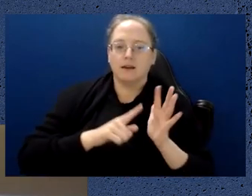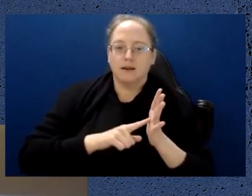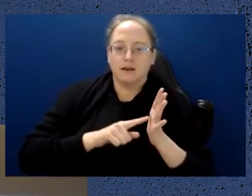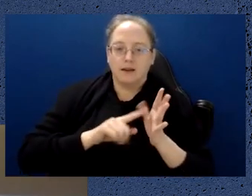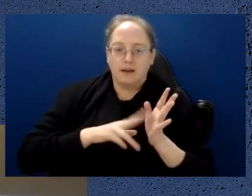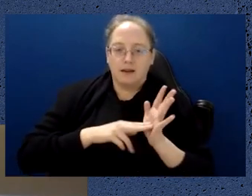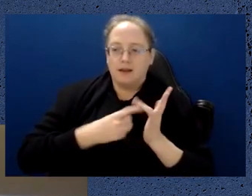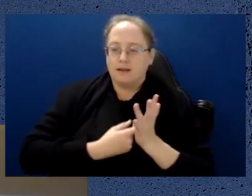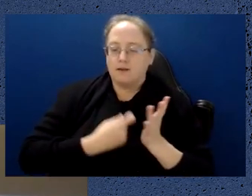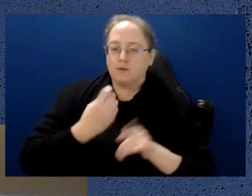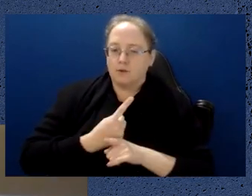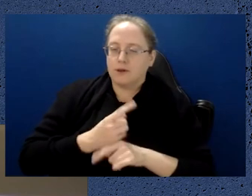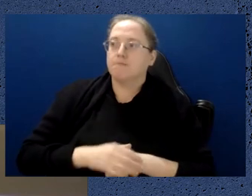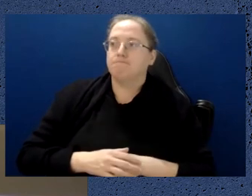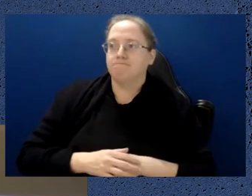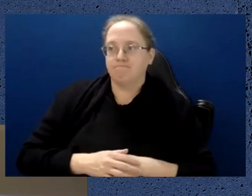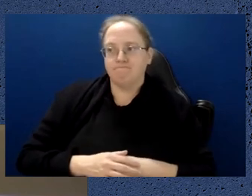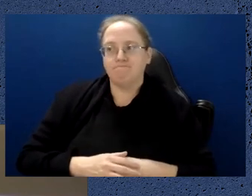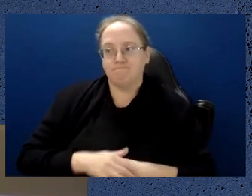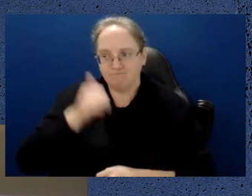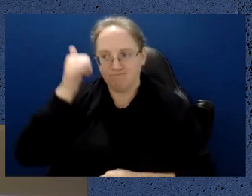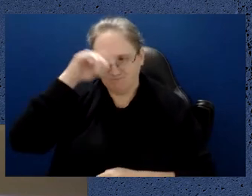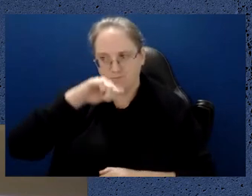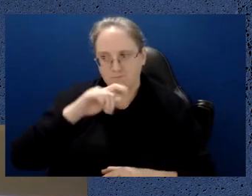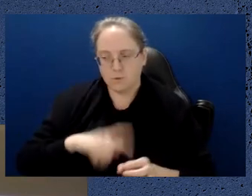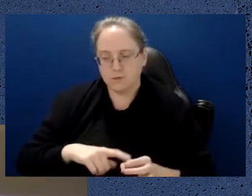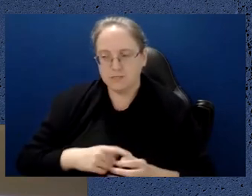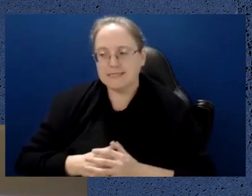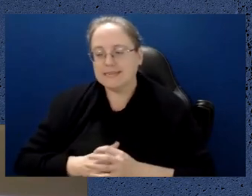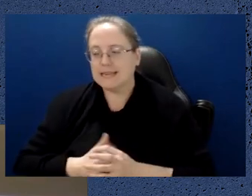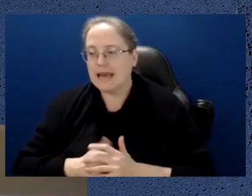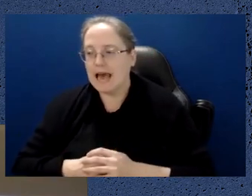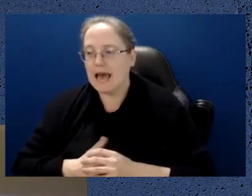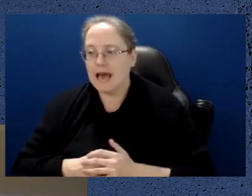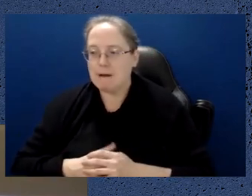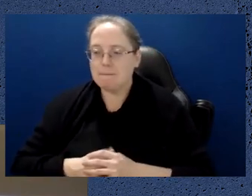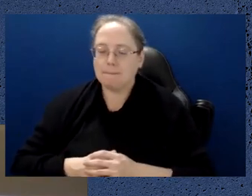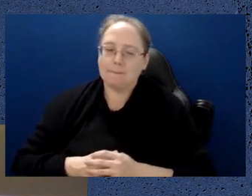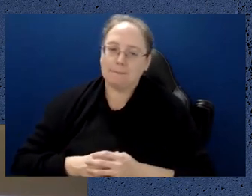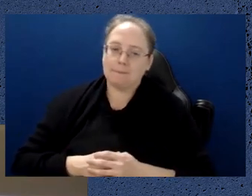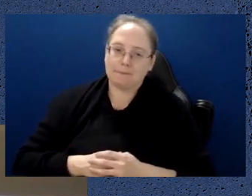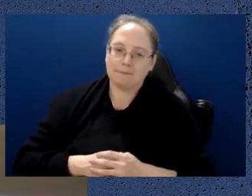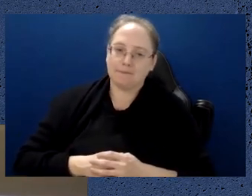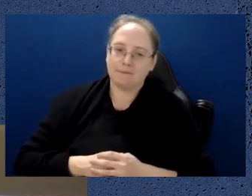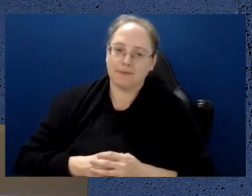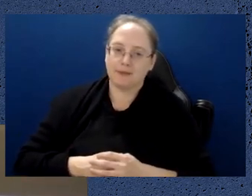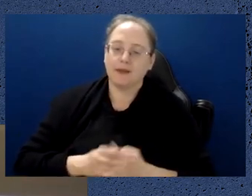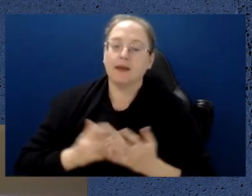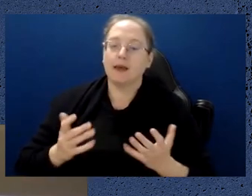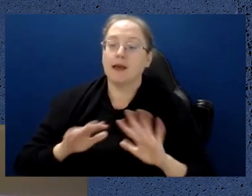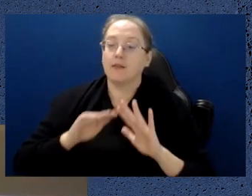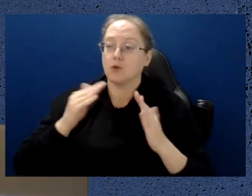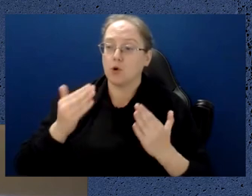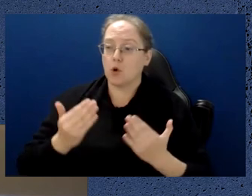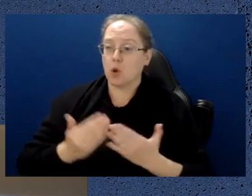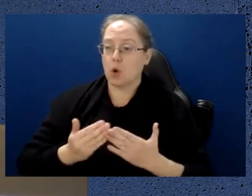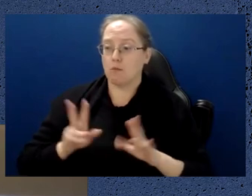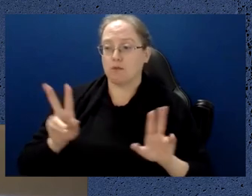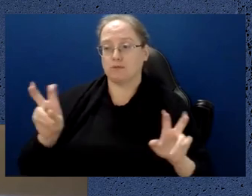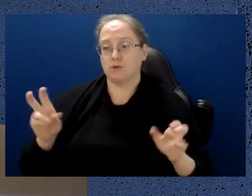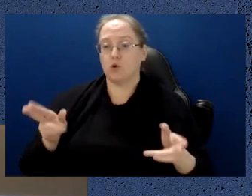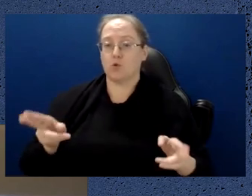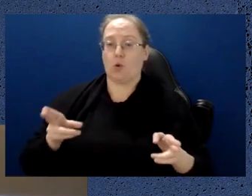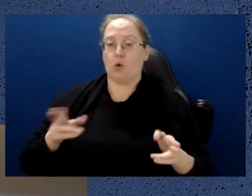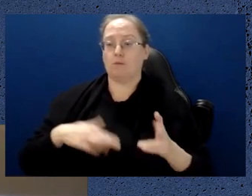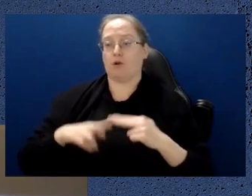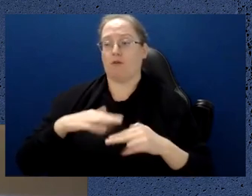some extent, in the end, the global norms of how we behave are indeed